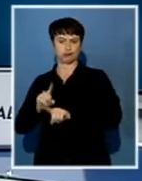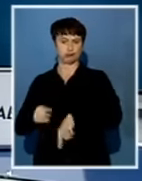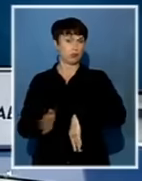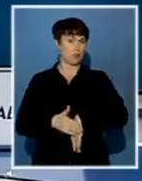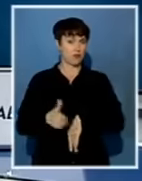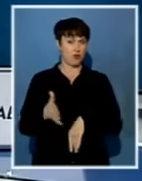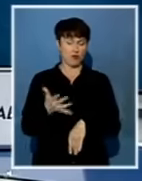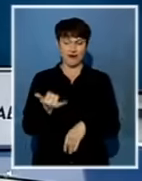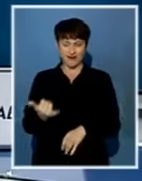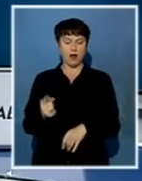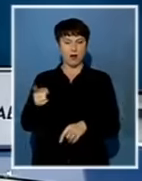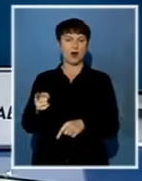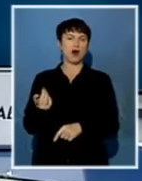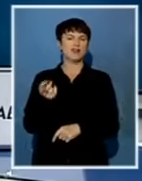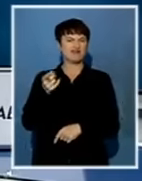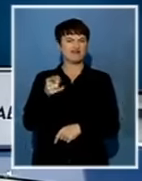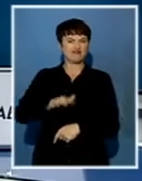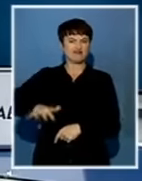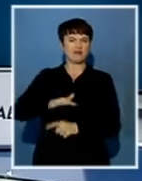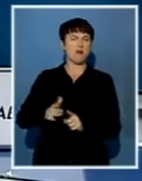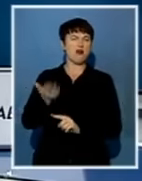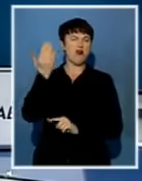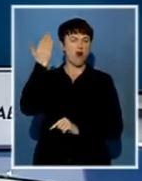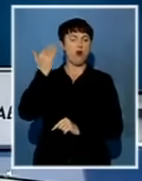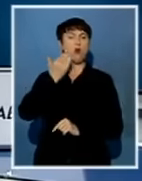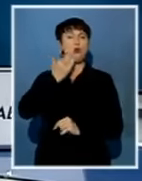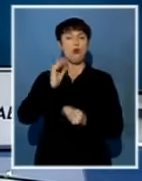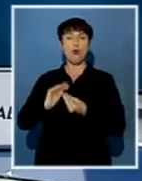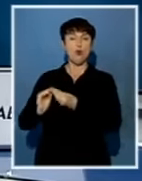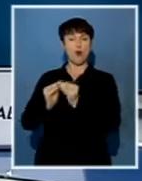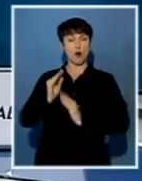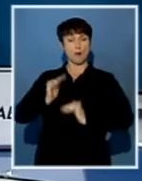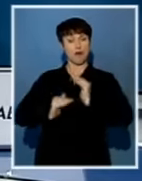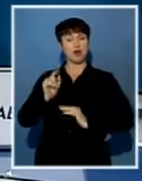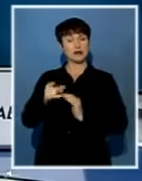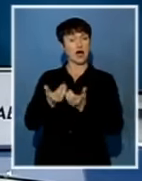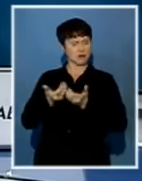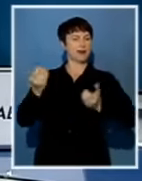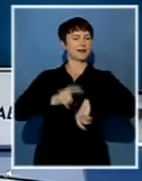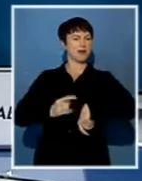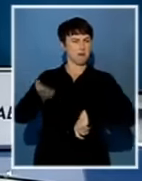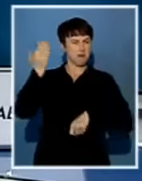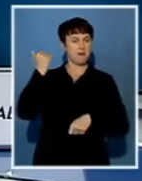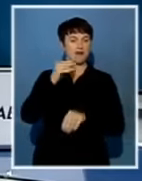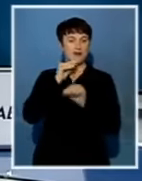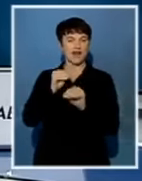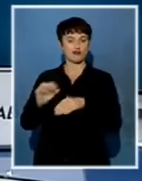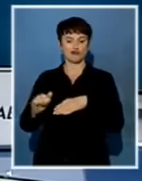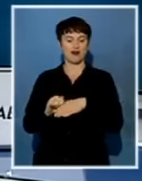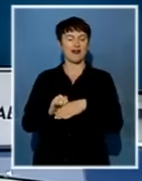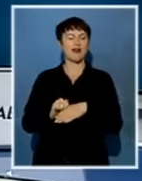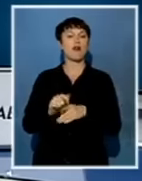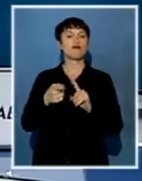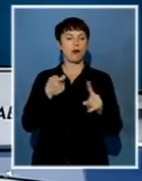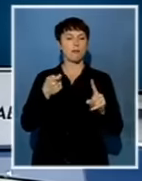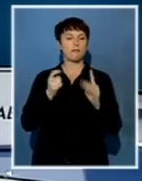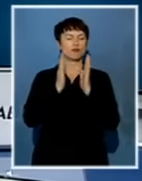of additional classes at the historical school. Adams College is one of a handful of missionary-funded education and